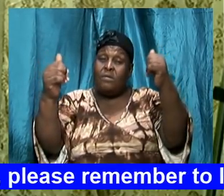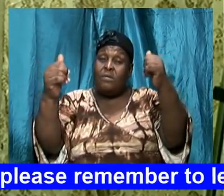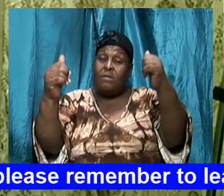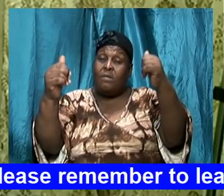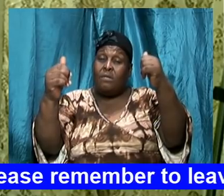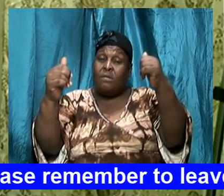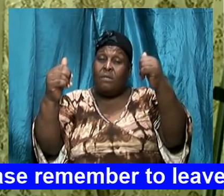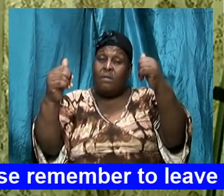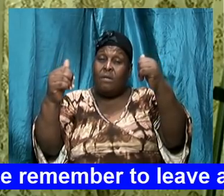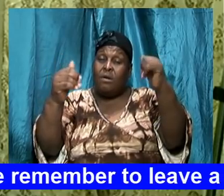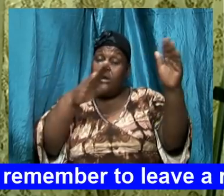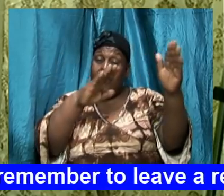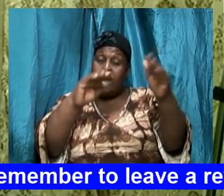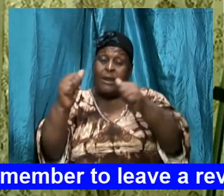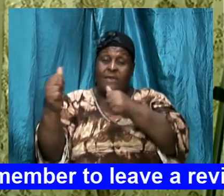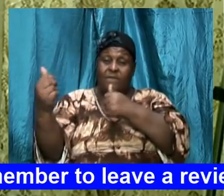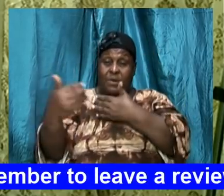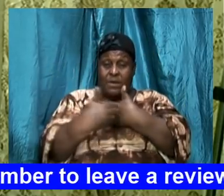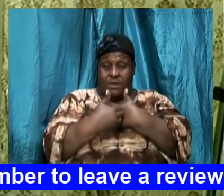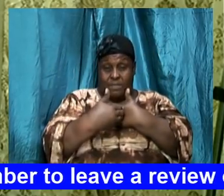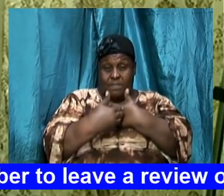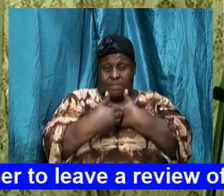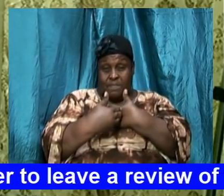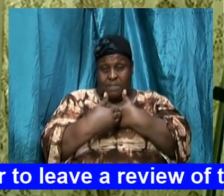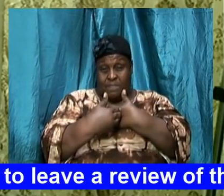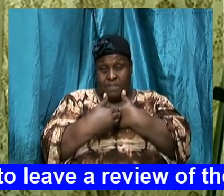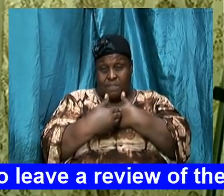we have gone over but I close with this